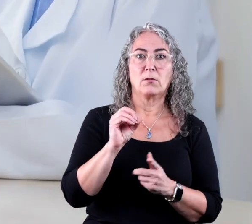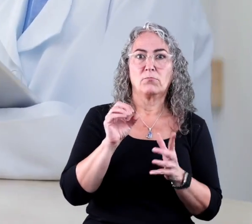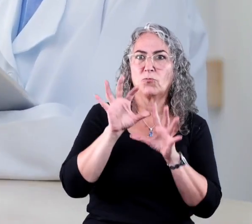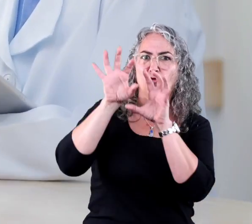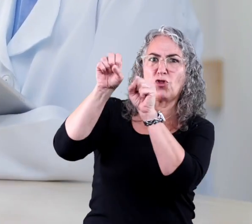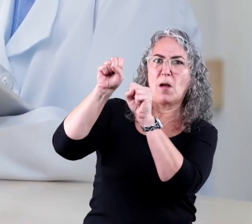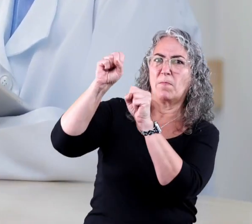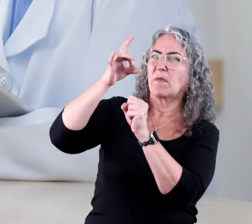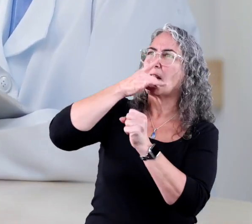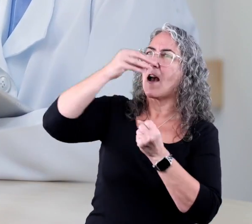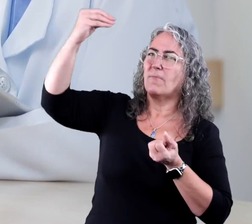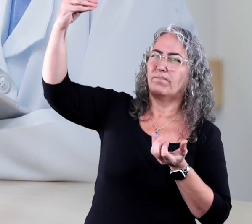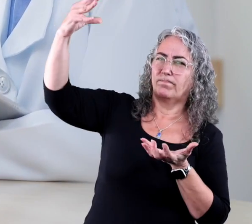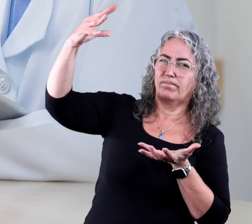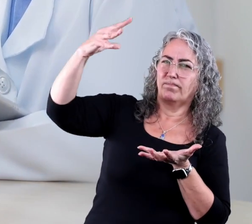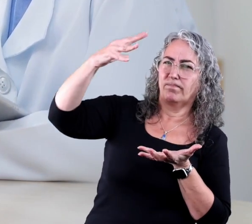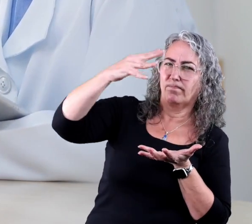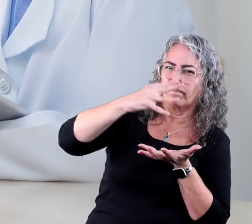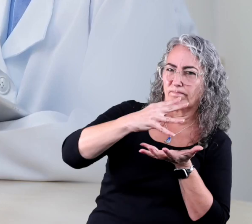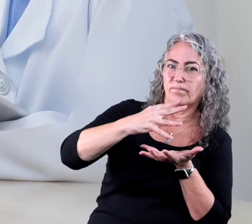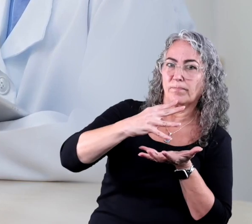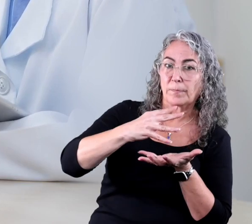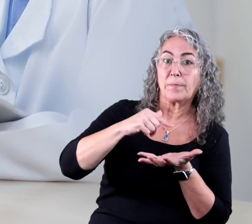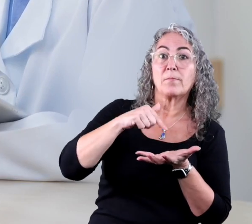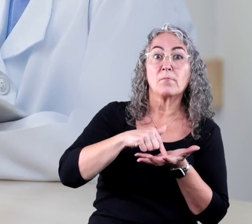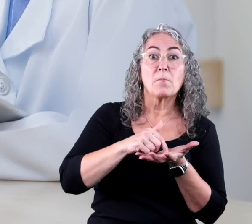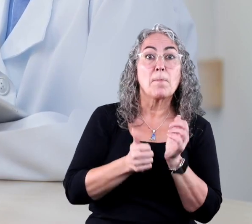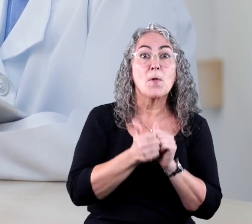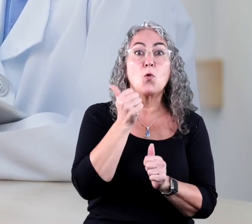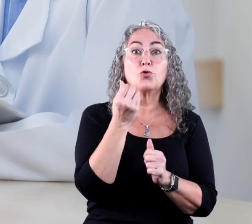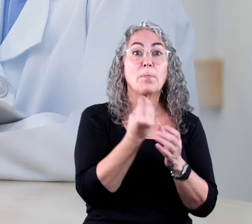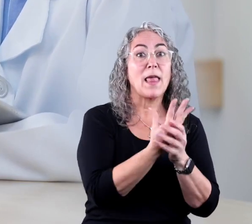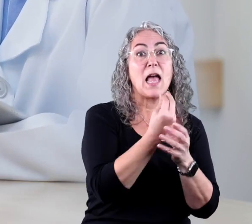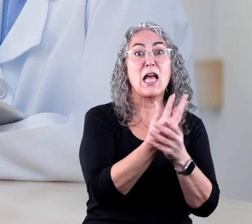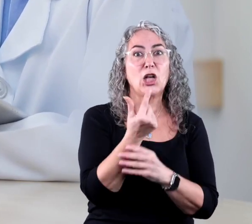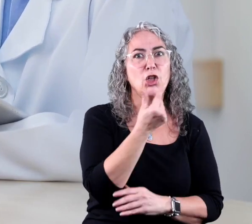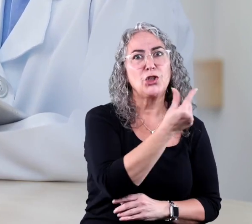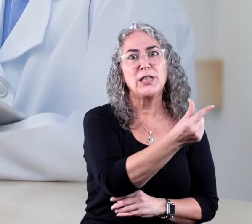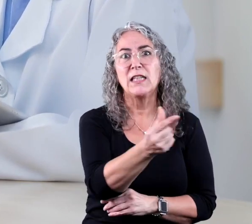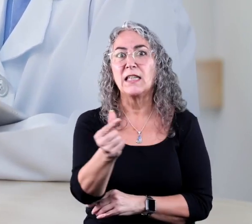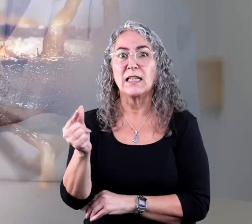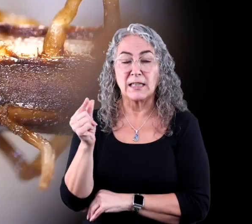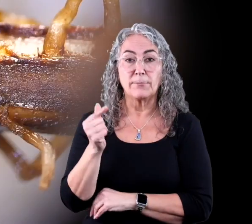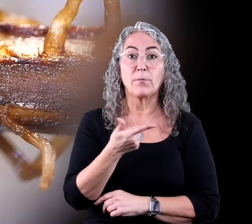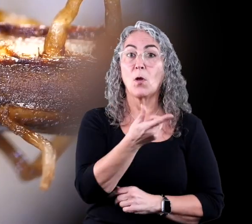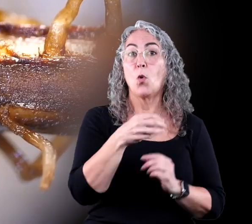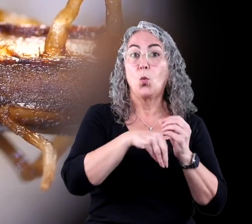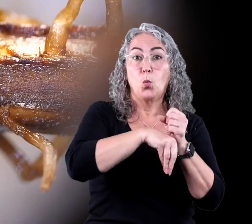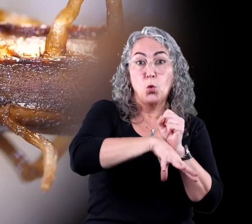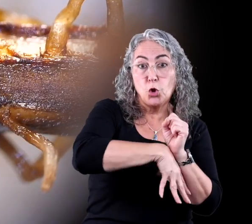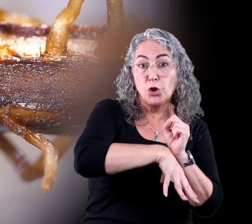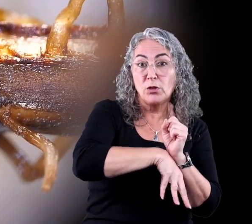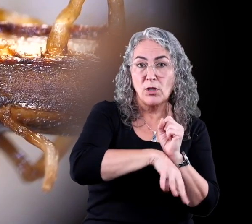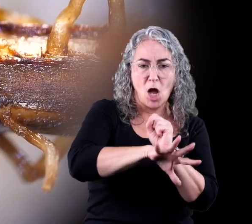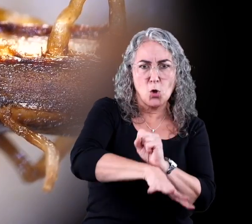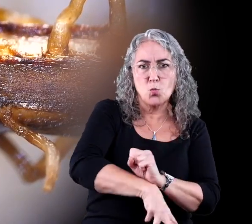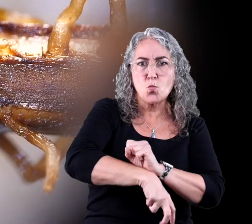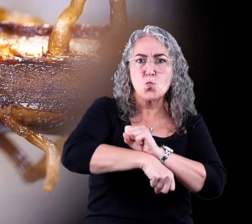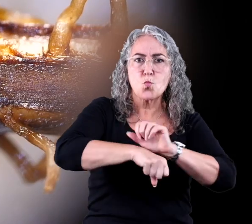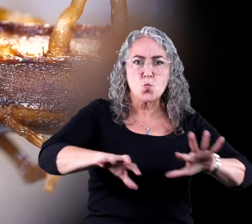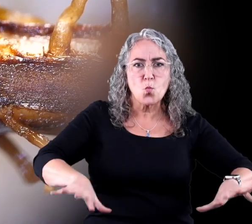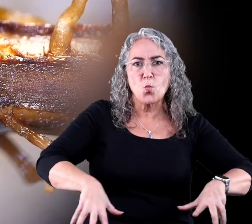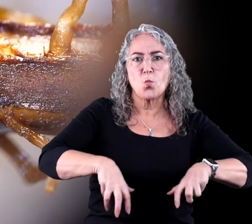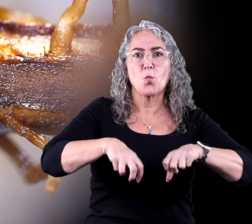light from the sun and reflects green light, which is why most plants are green. The roots of a plant then